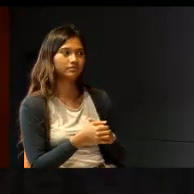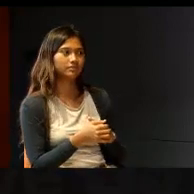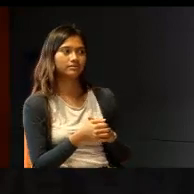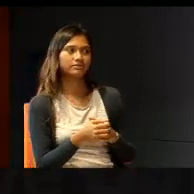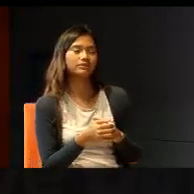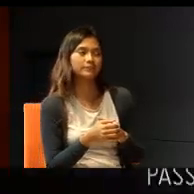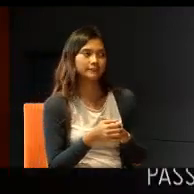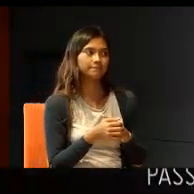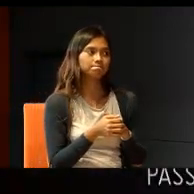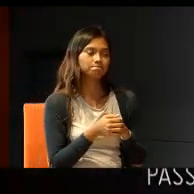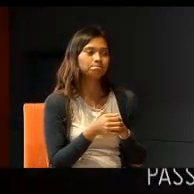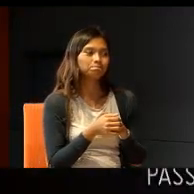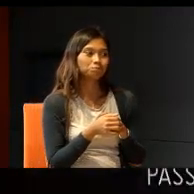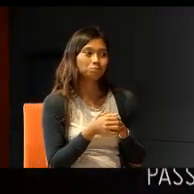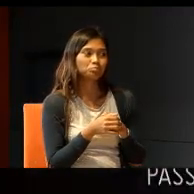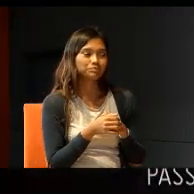Giasu organisation.